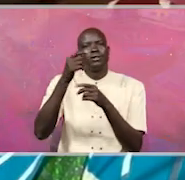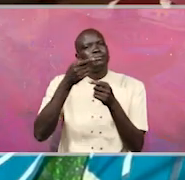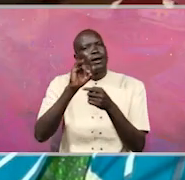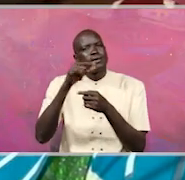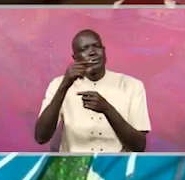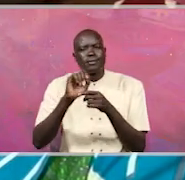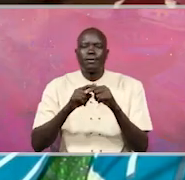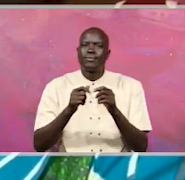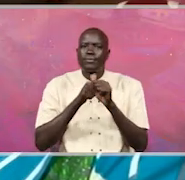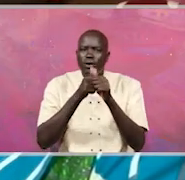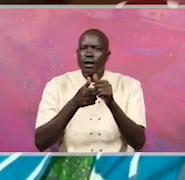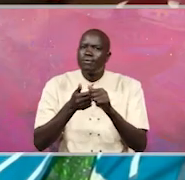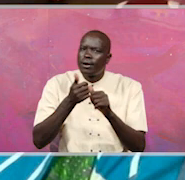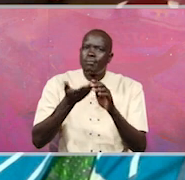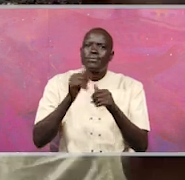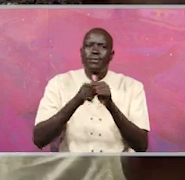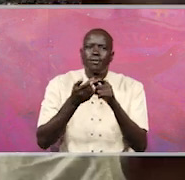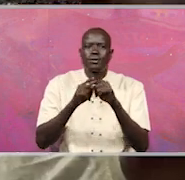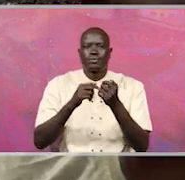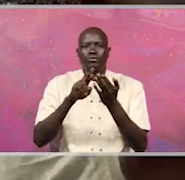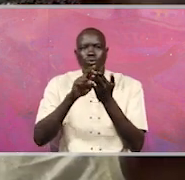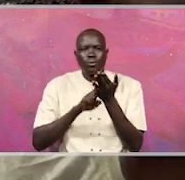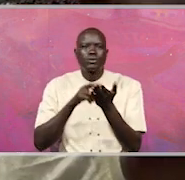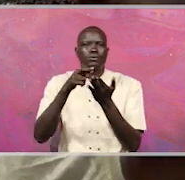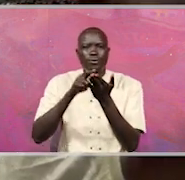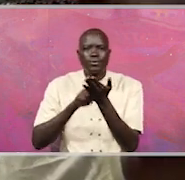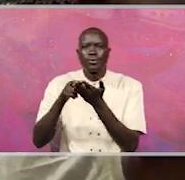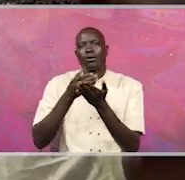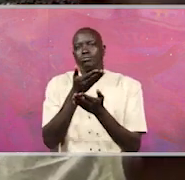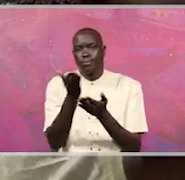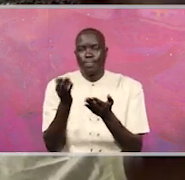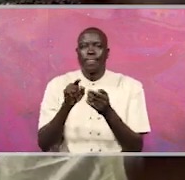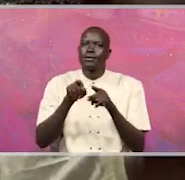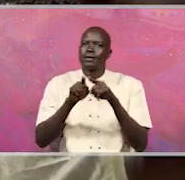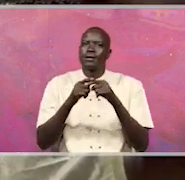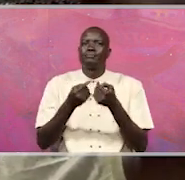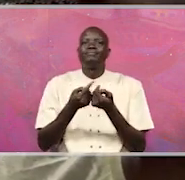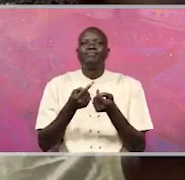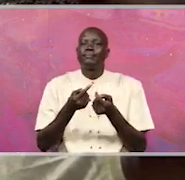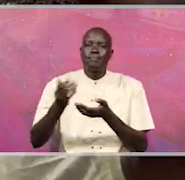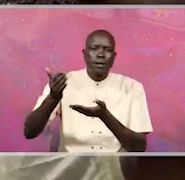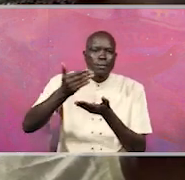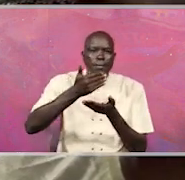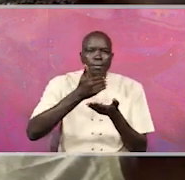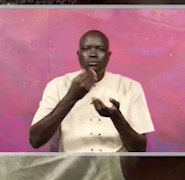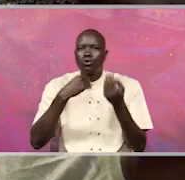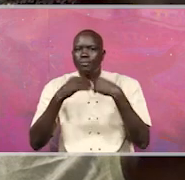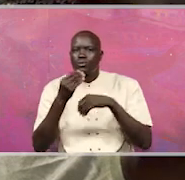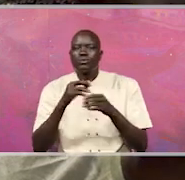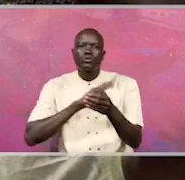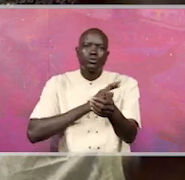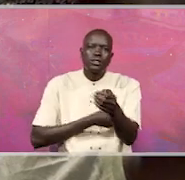we want to follow up on the recommendations, because they make key recommendations, especially on recovery of resources, on